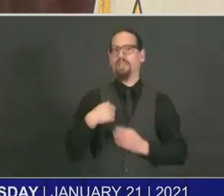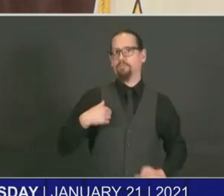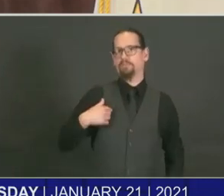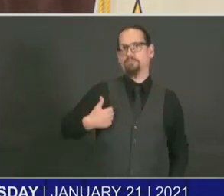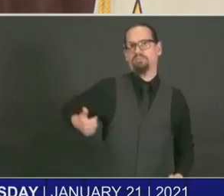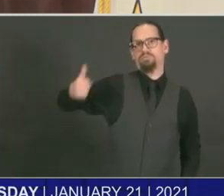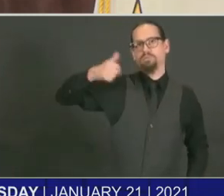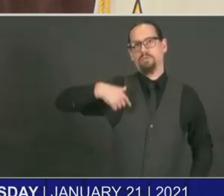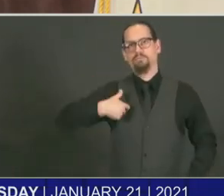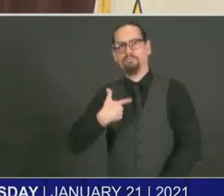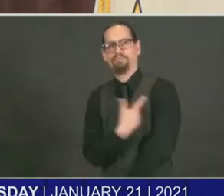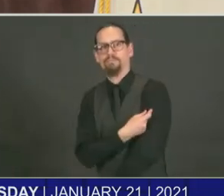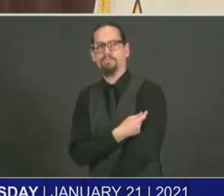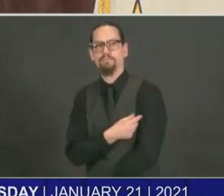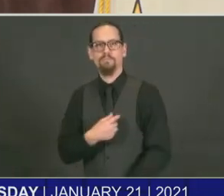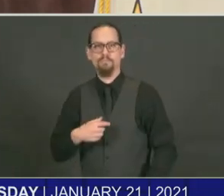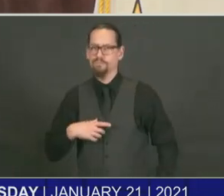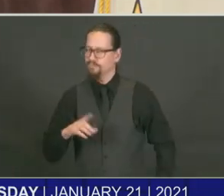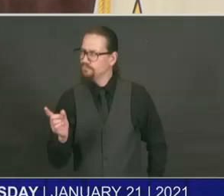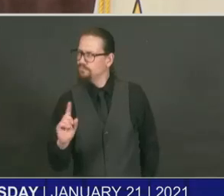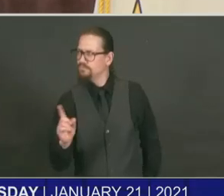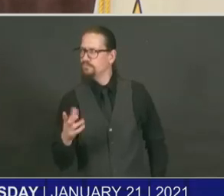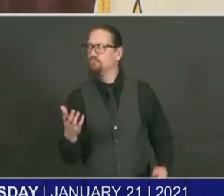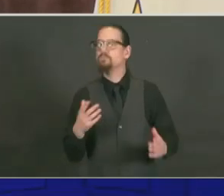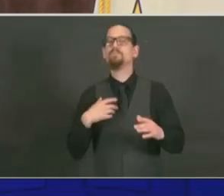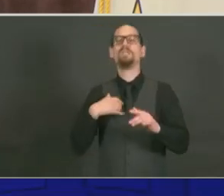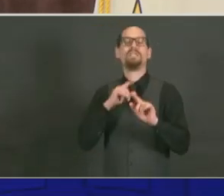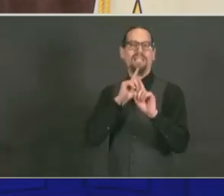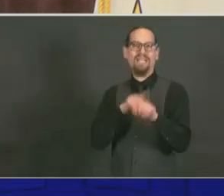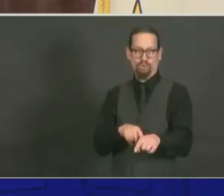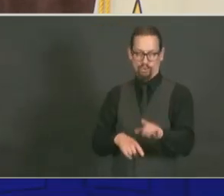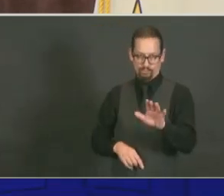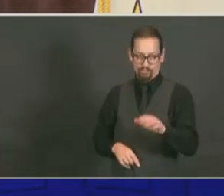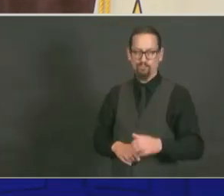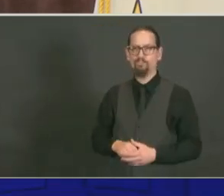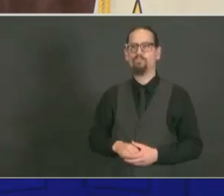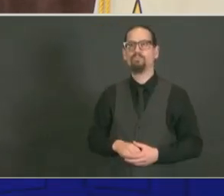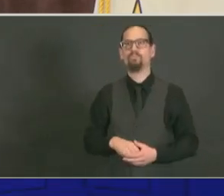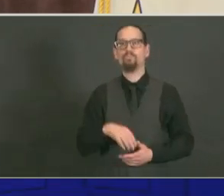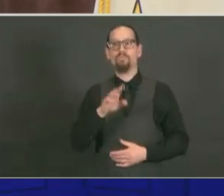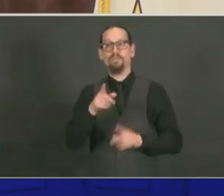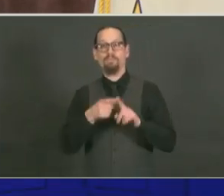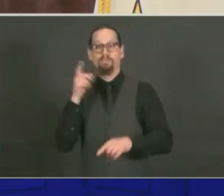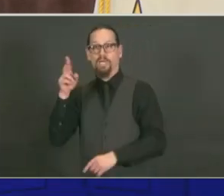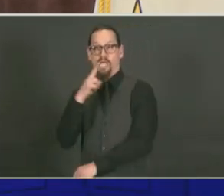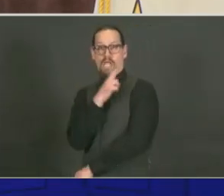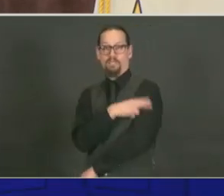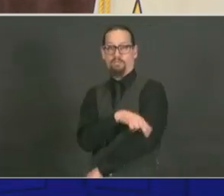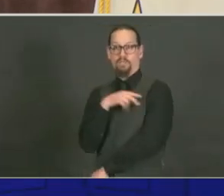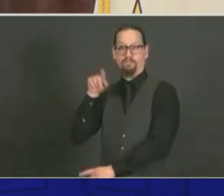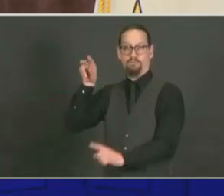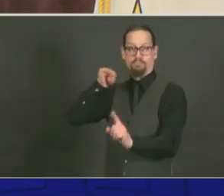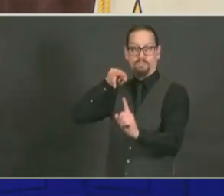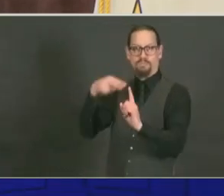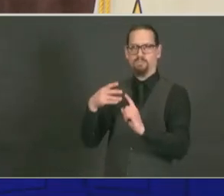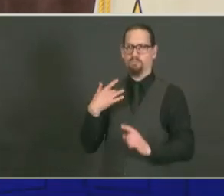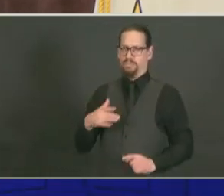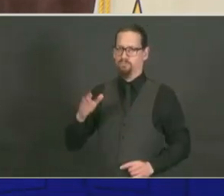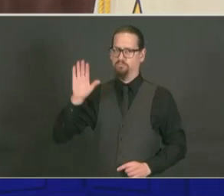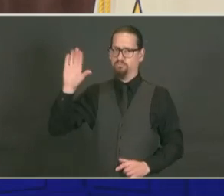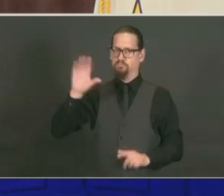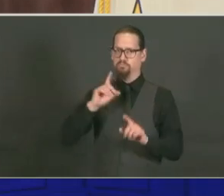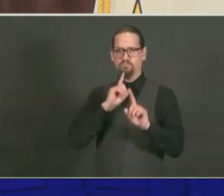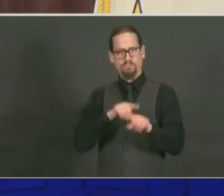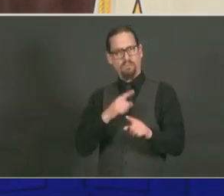the hospitals have been very good partners throughout this response in helping to ensure not only their staff but others outside of the hospital